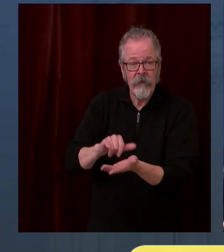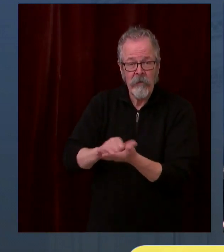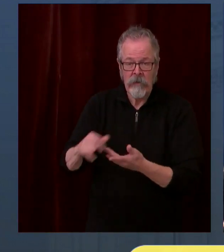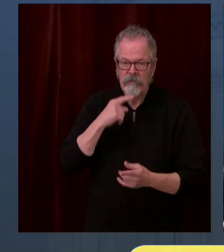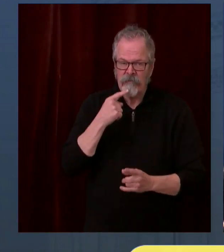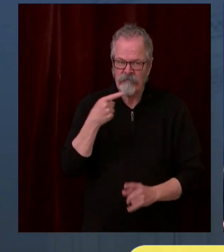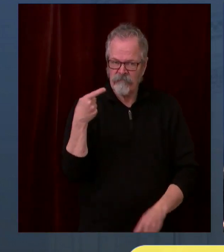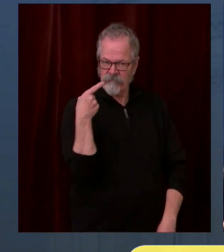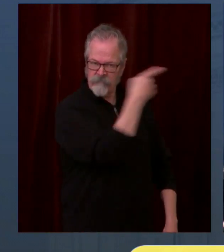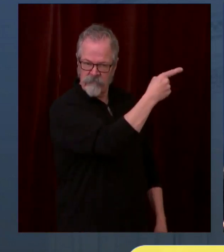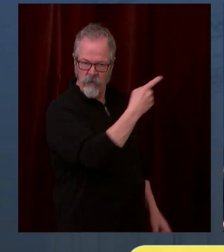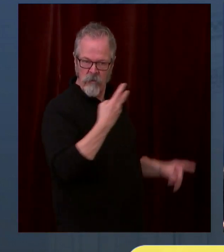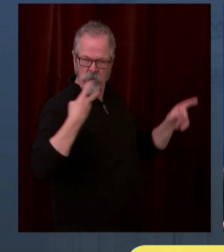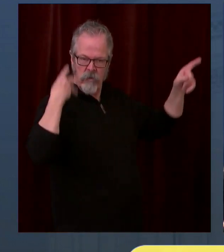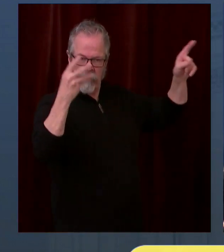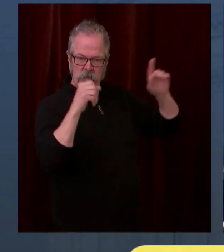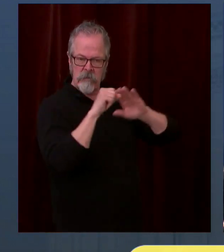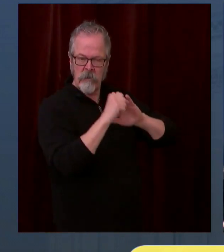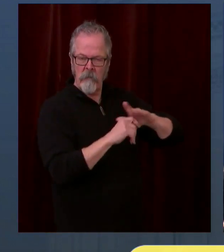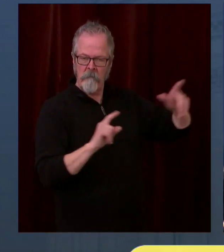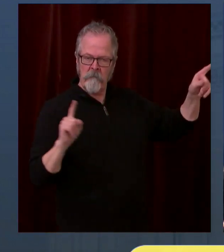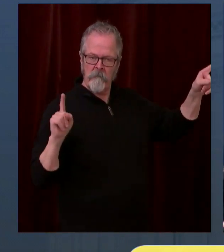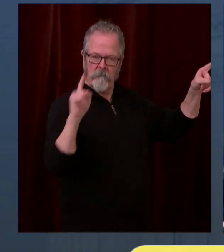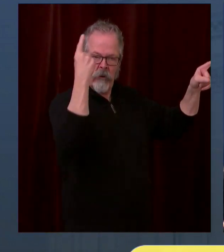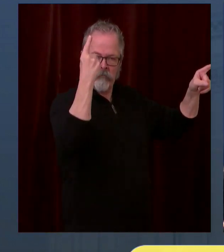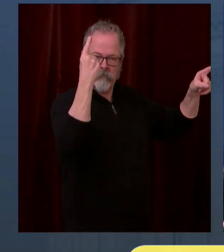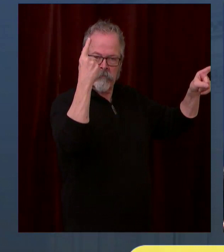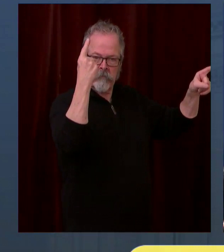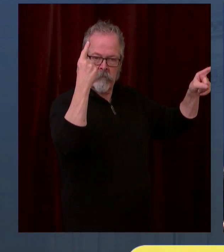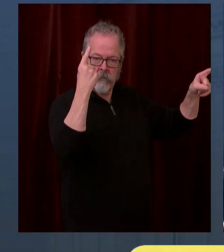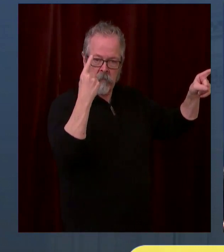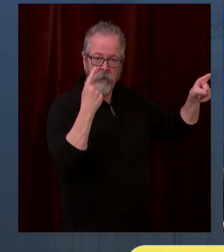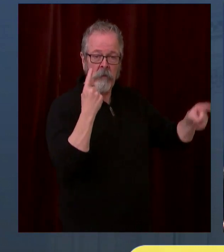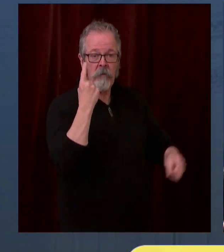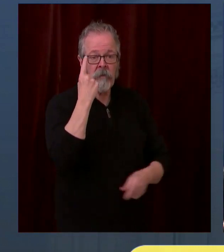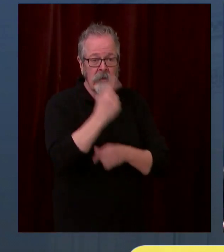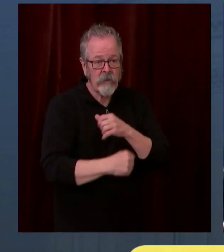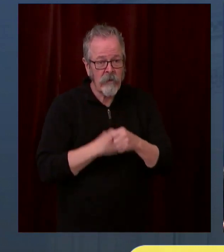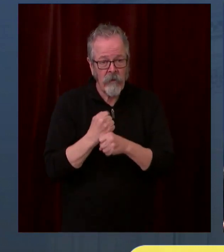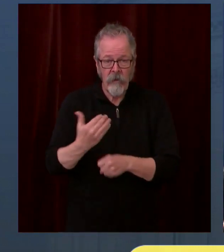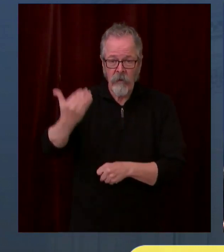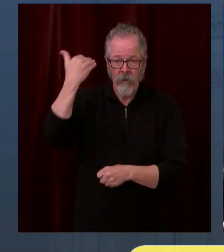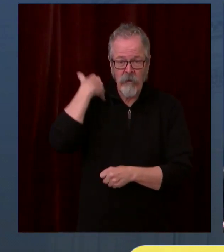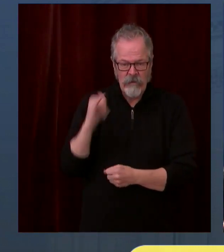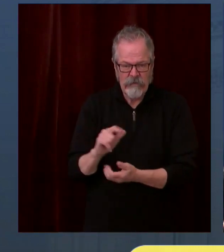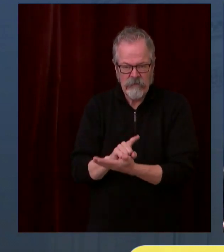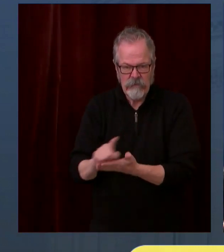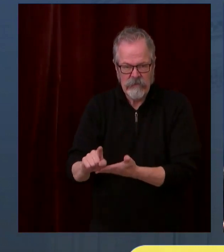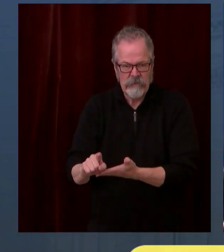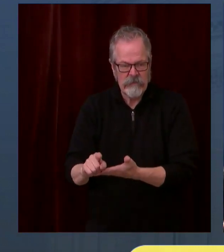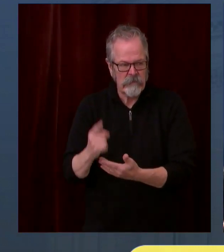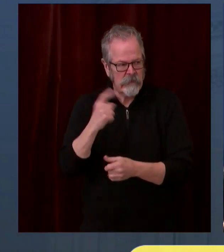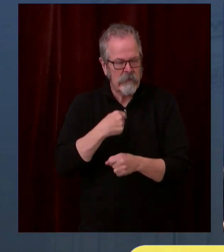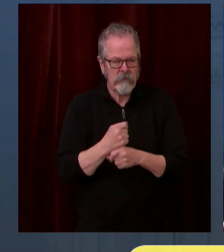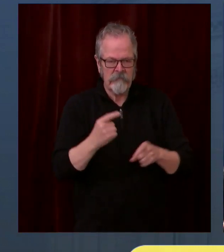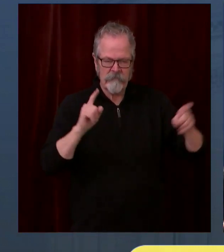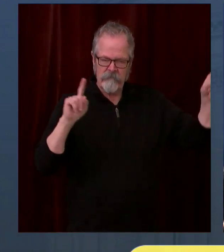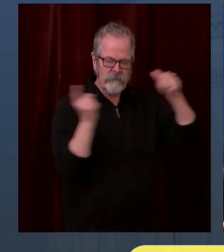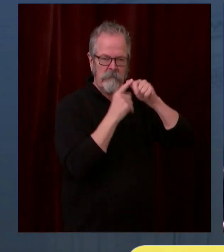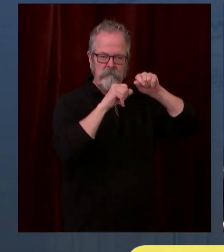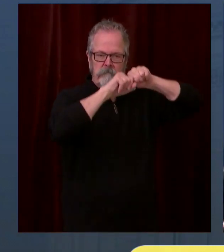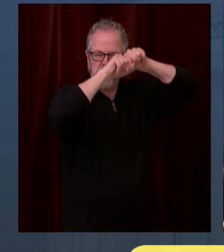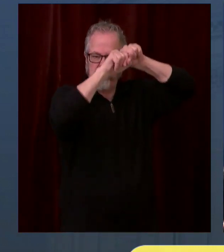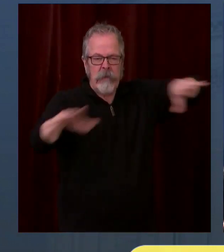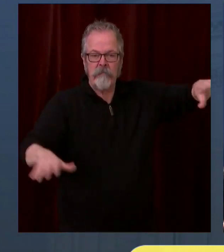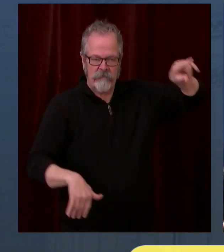It was one year ago this week, actually, that we had the first case. And the article talked about the fact